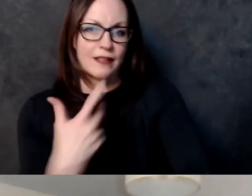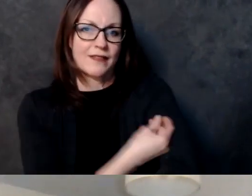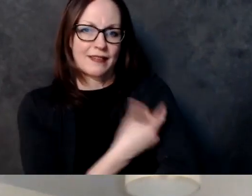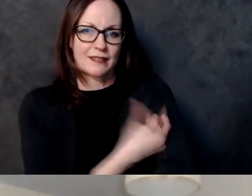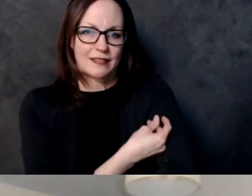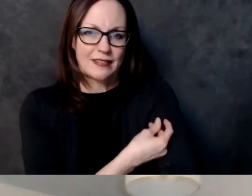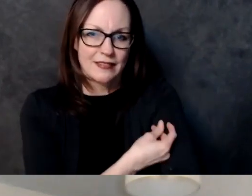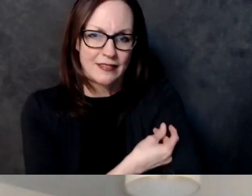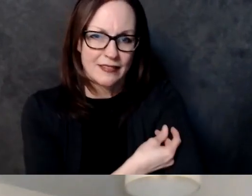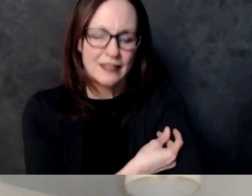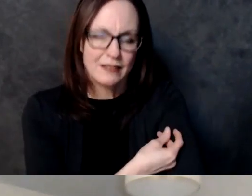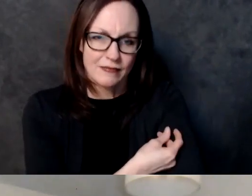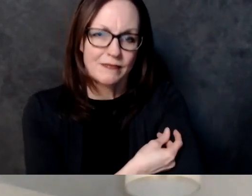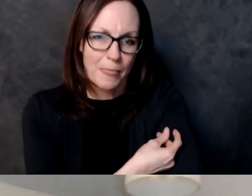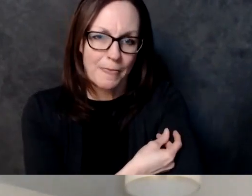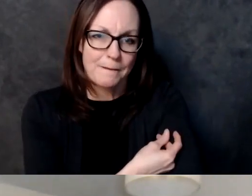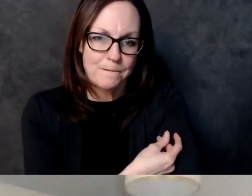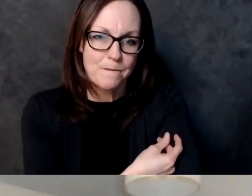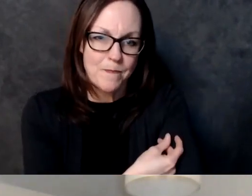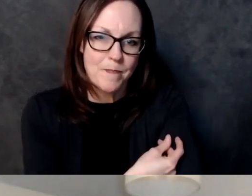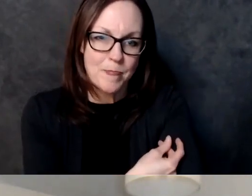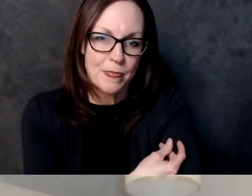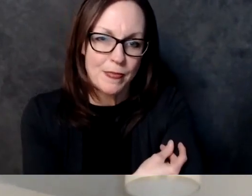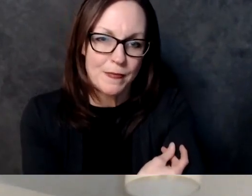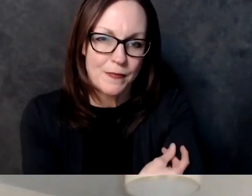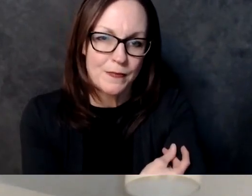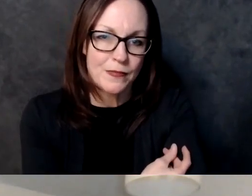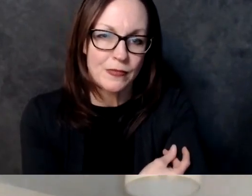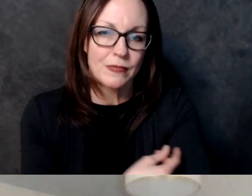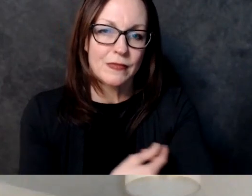so that's a step in the right direction but we have a long way to go